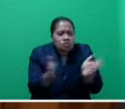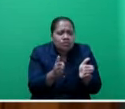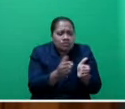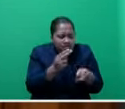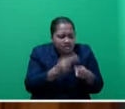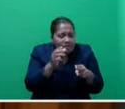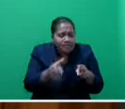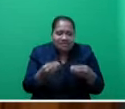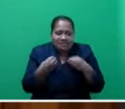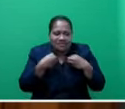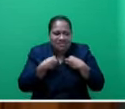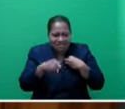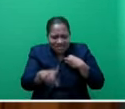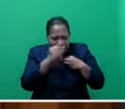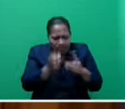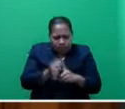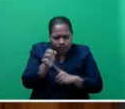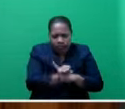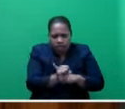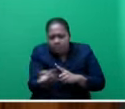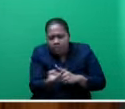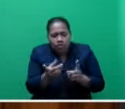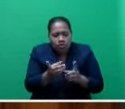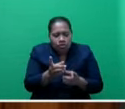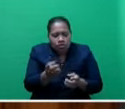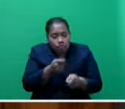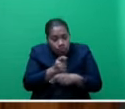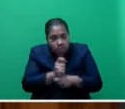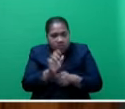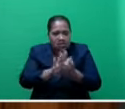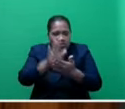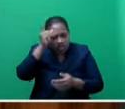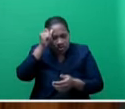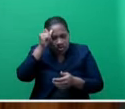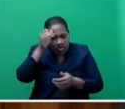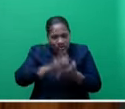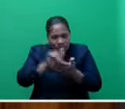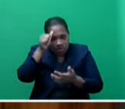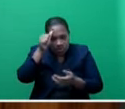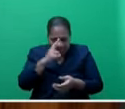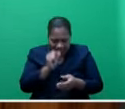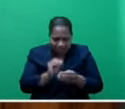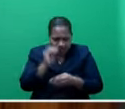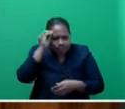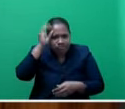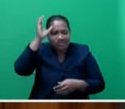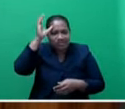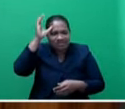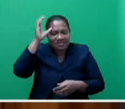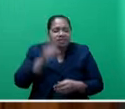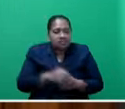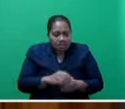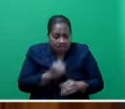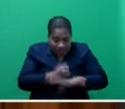businesses to upgrade both their tools and knowledge. A simplified way of looking at it could be that if the government used